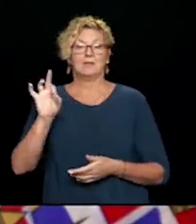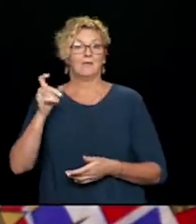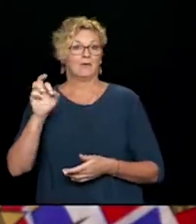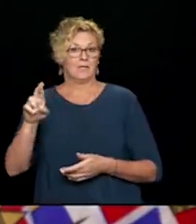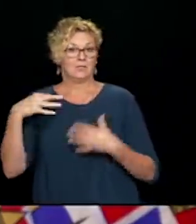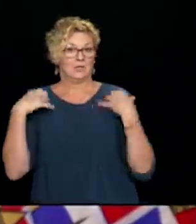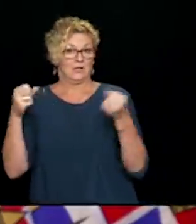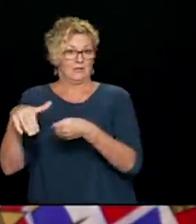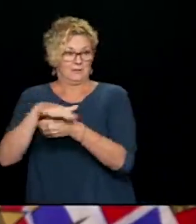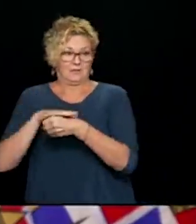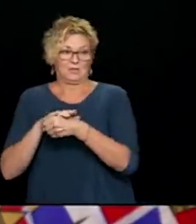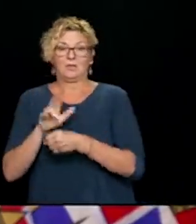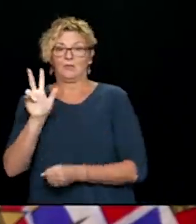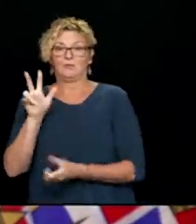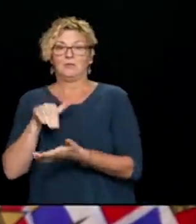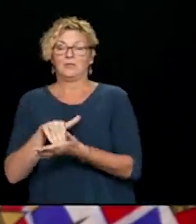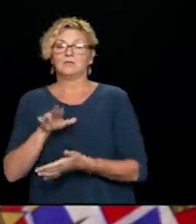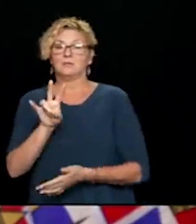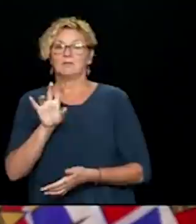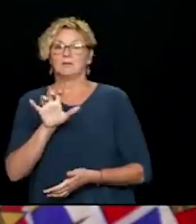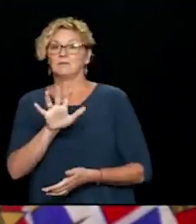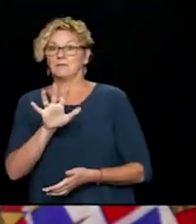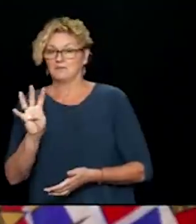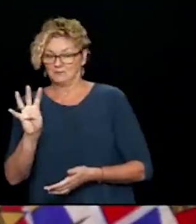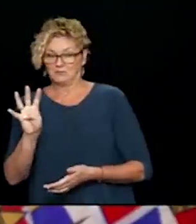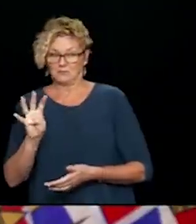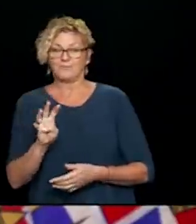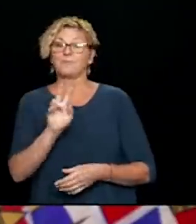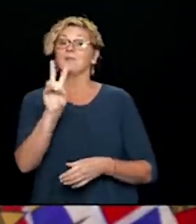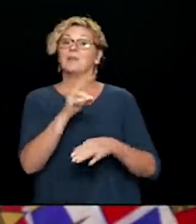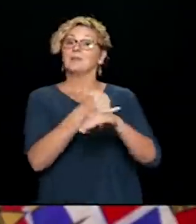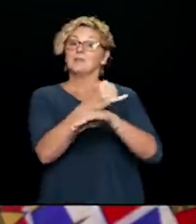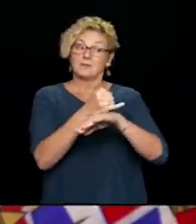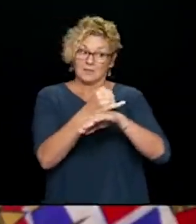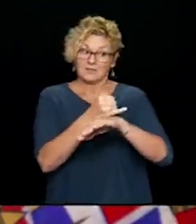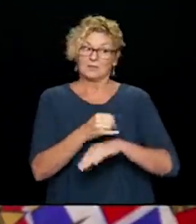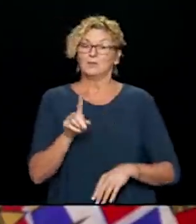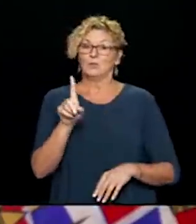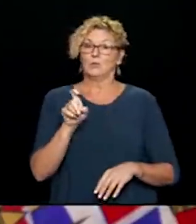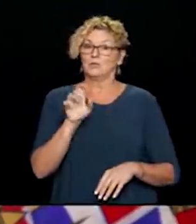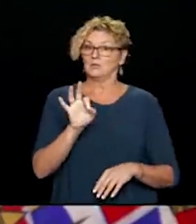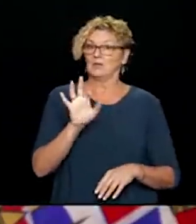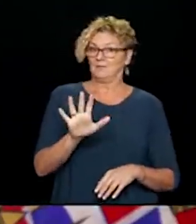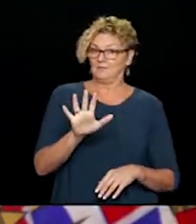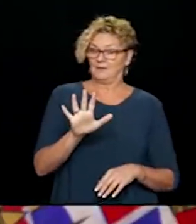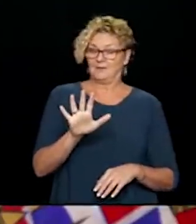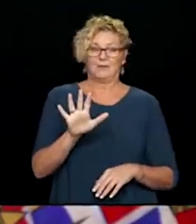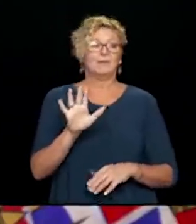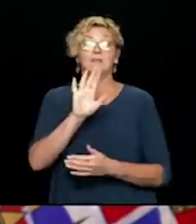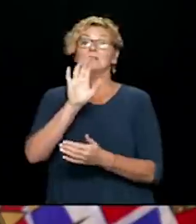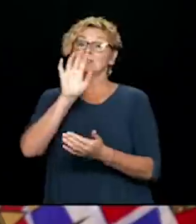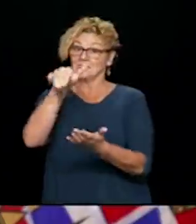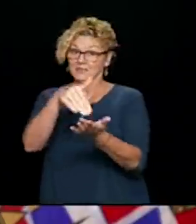,754 people in the Fraser health region. 195 people on the Vancouver Island health region.